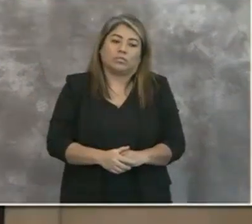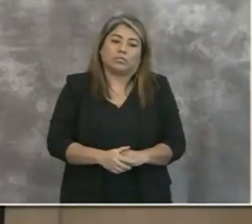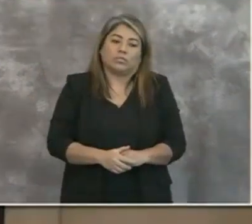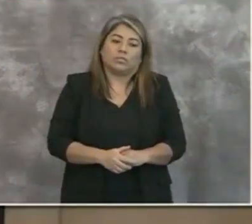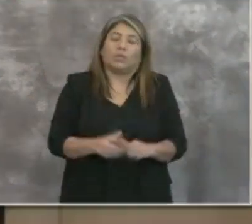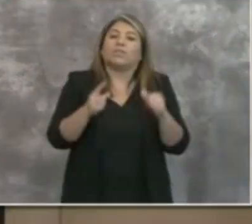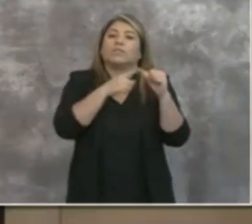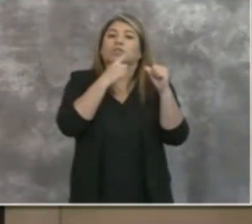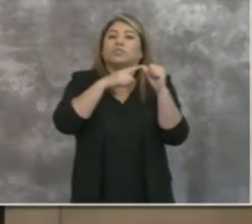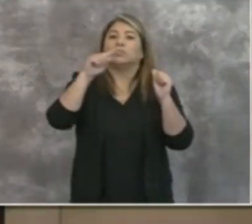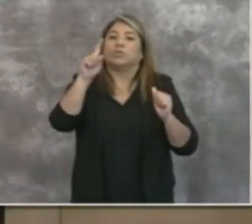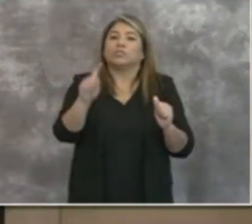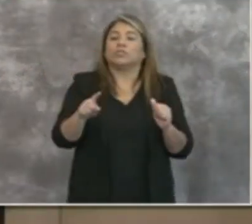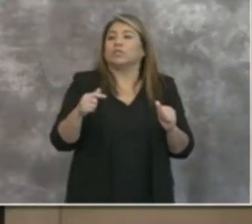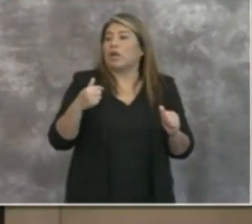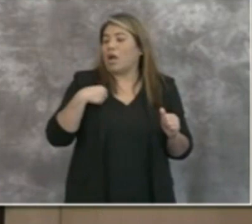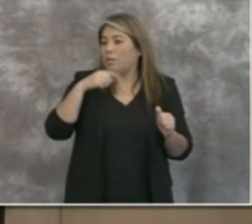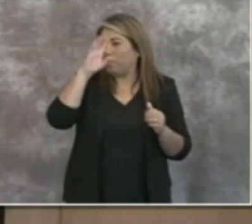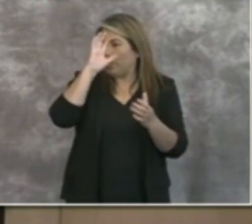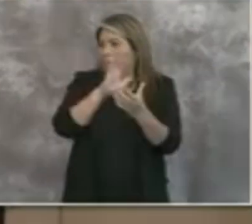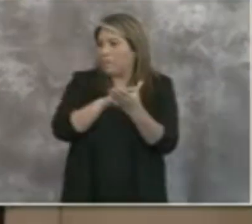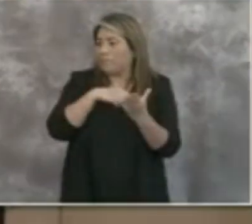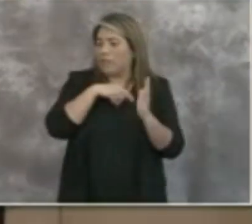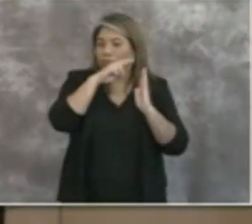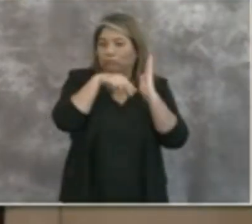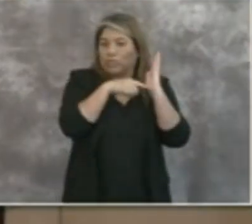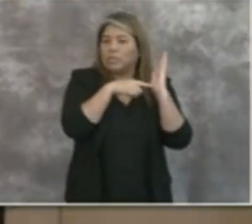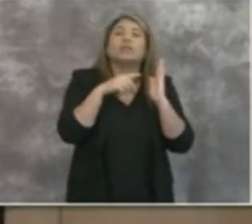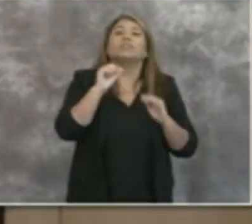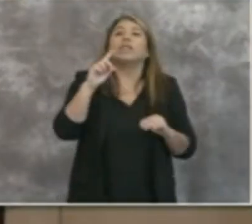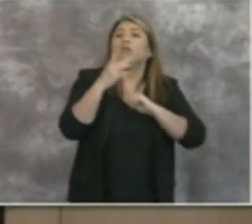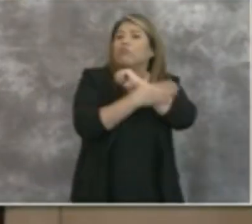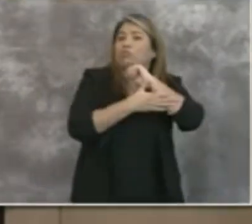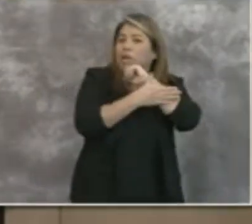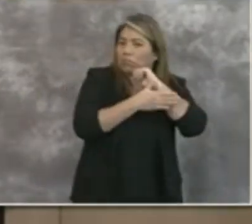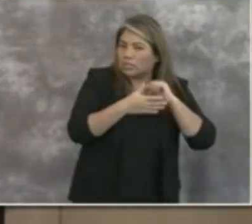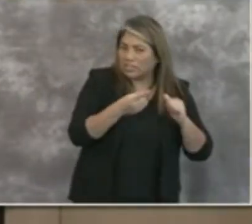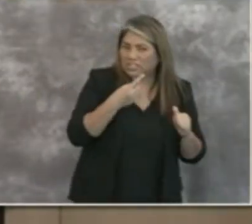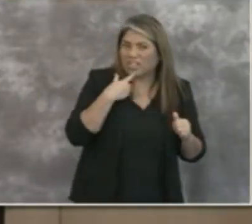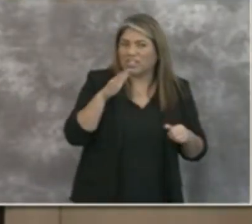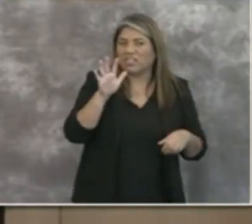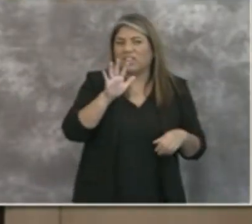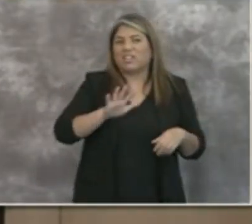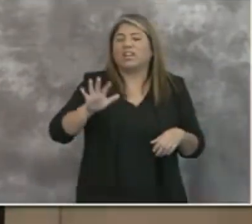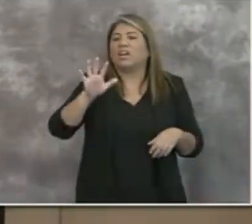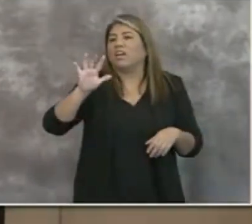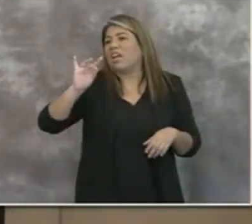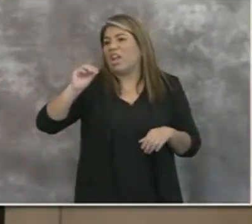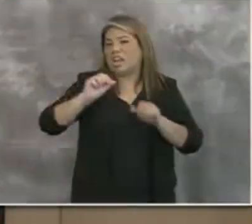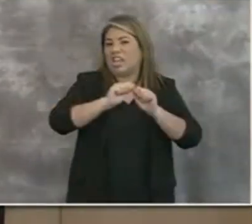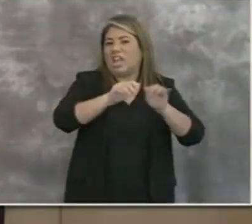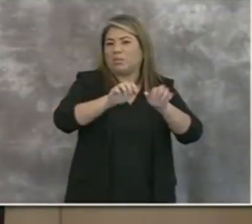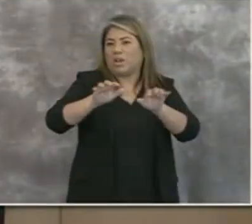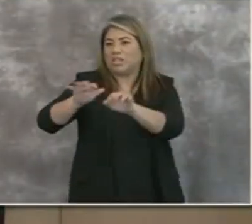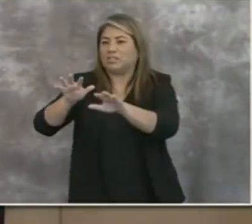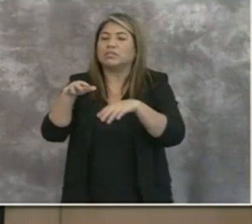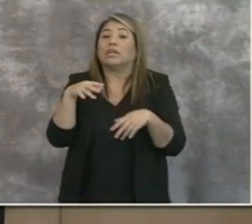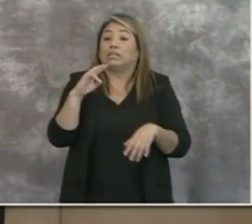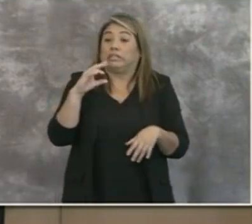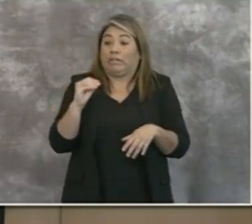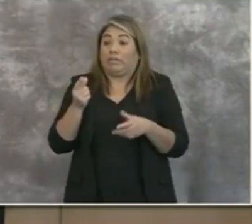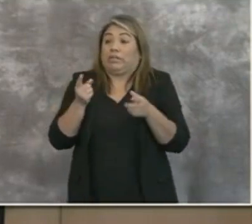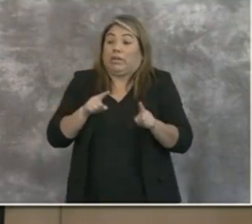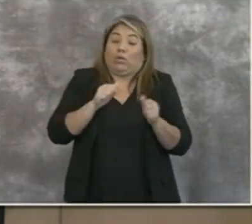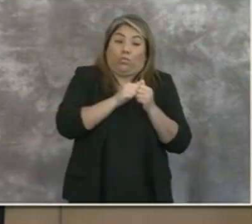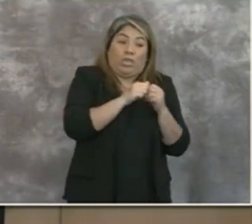The first one is that I believe I read that San Diego County has had roughly 80 outbreaks, about 70 of which have occurred